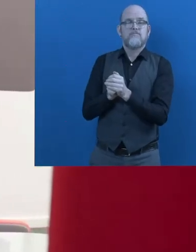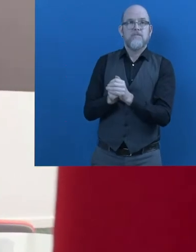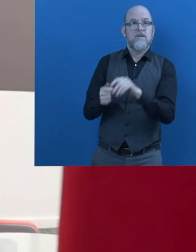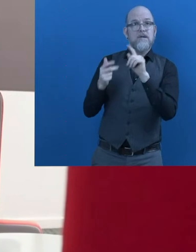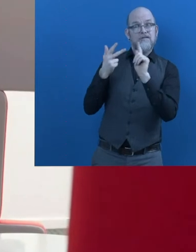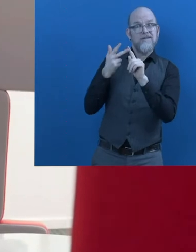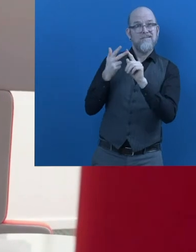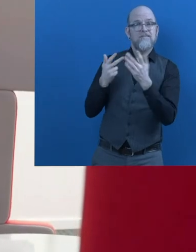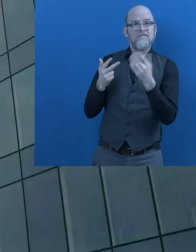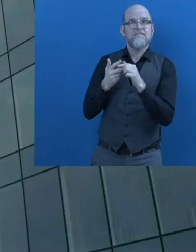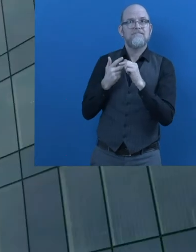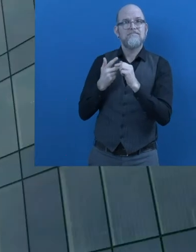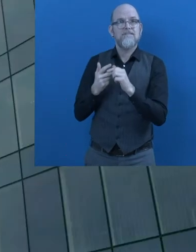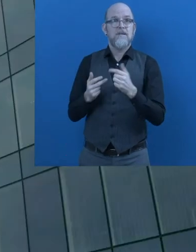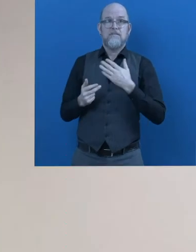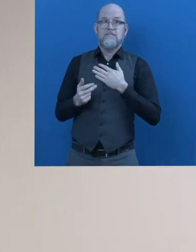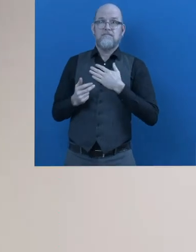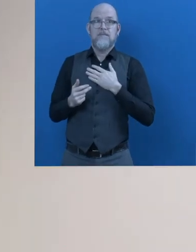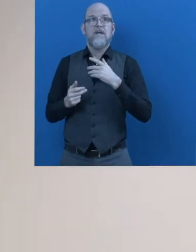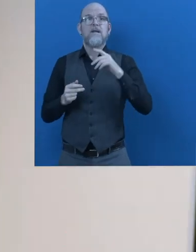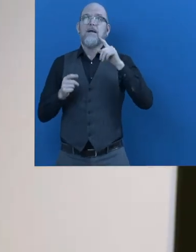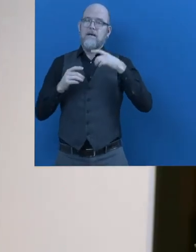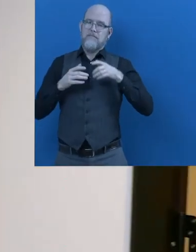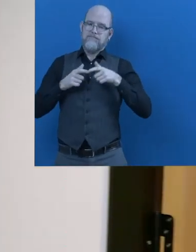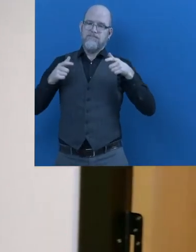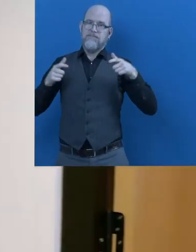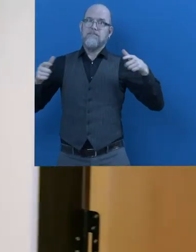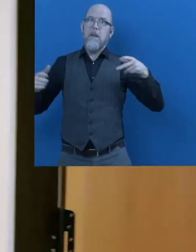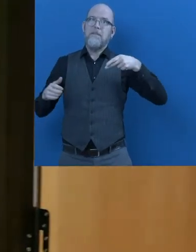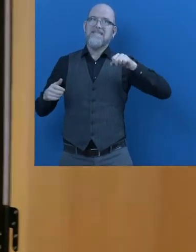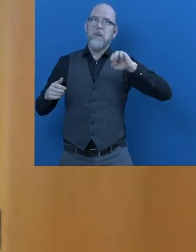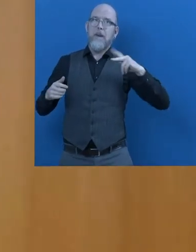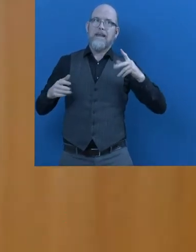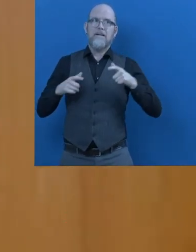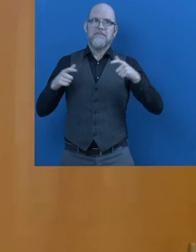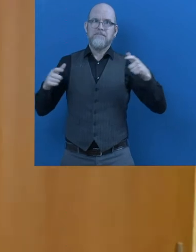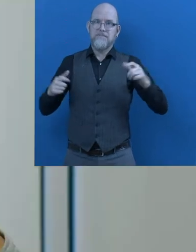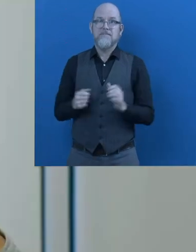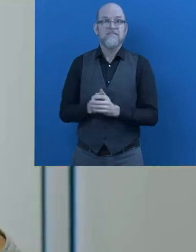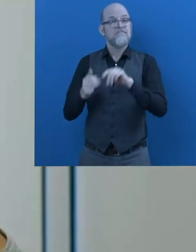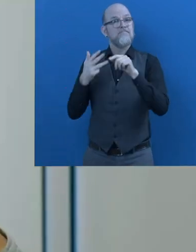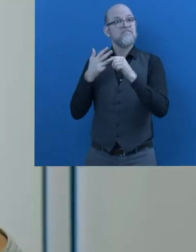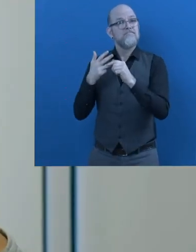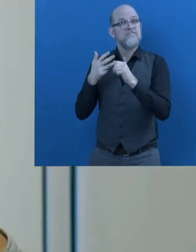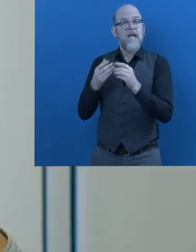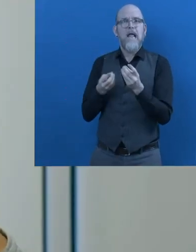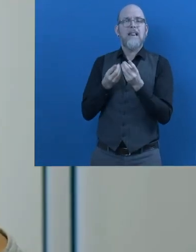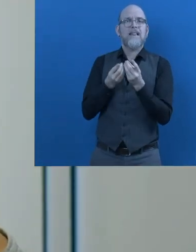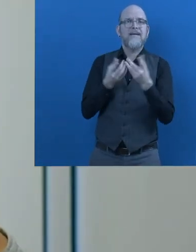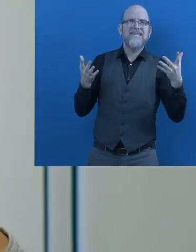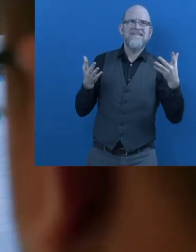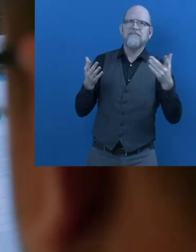Third, a further expansion. Fourth, a further diversification